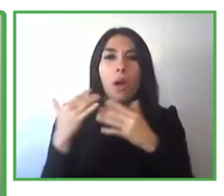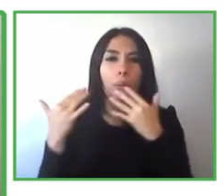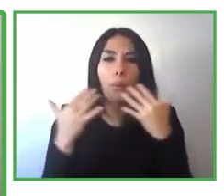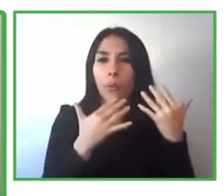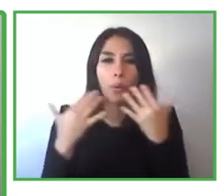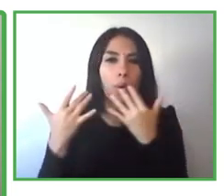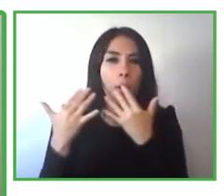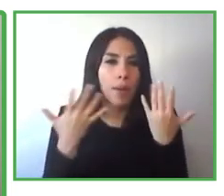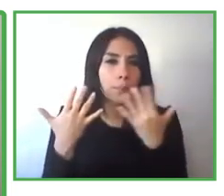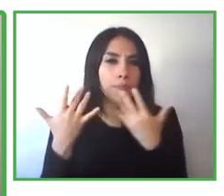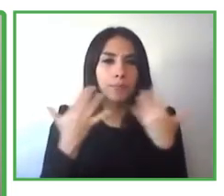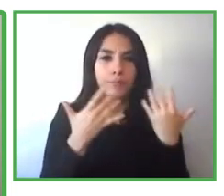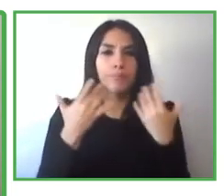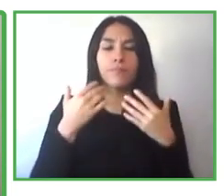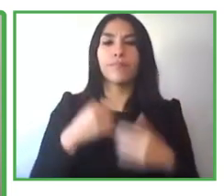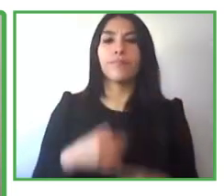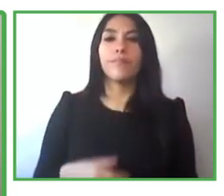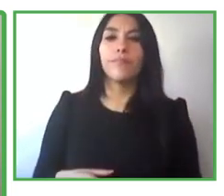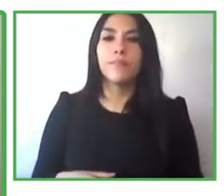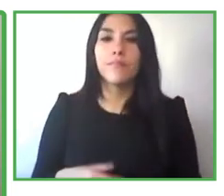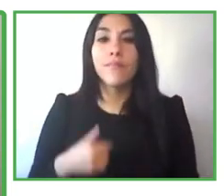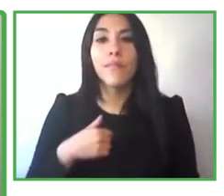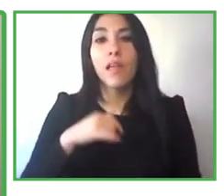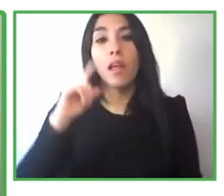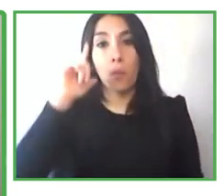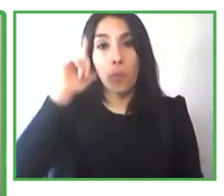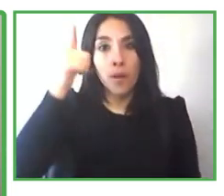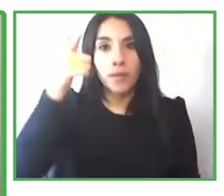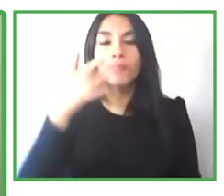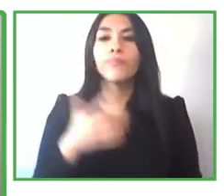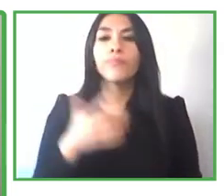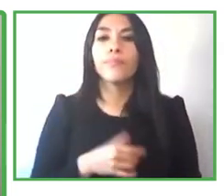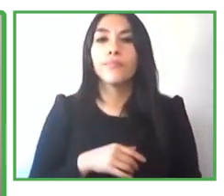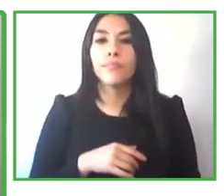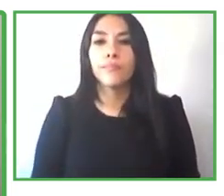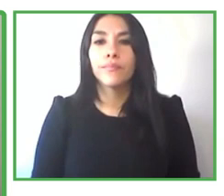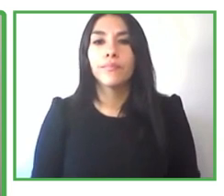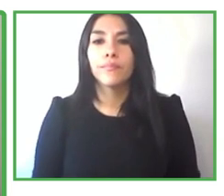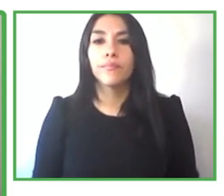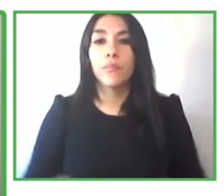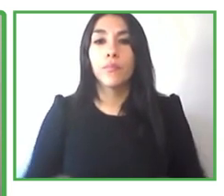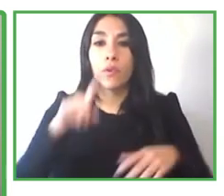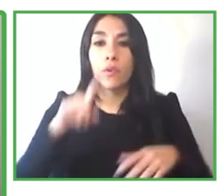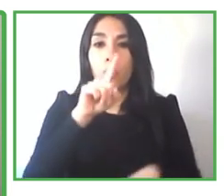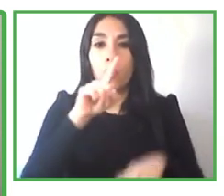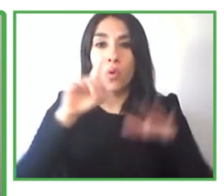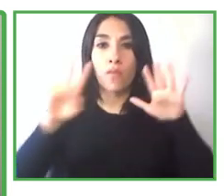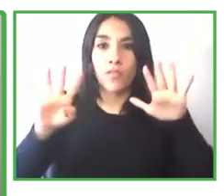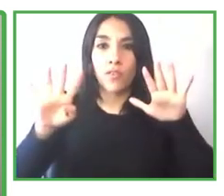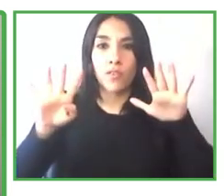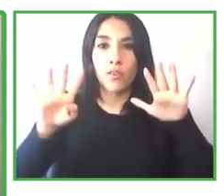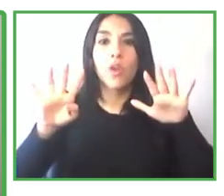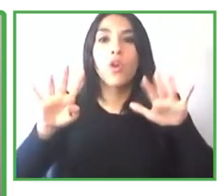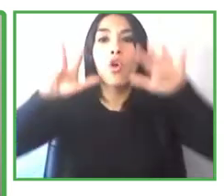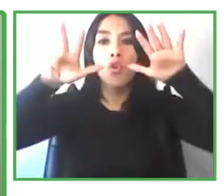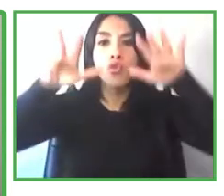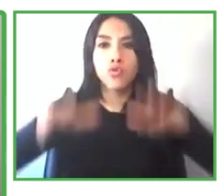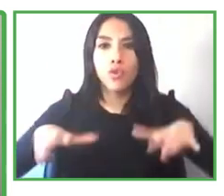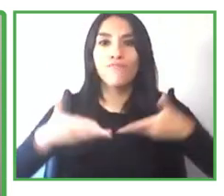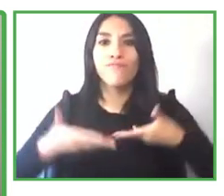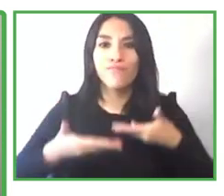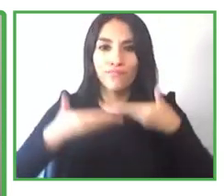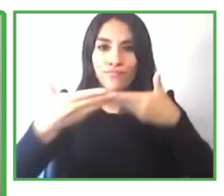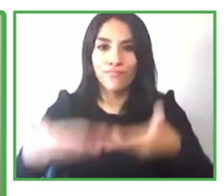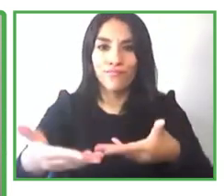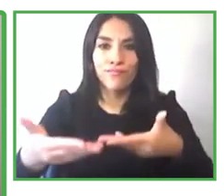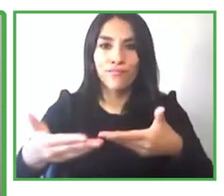i would never forget and it just like even my colleagues were messing around saying that they